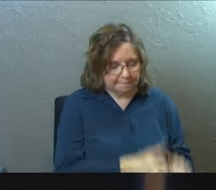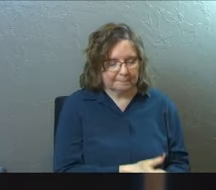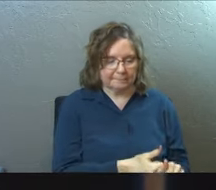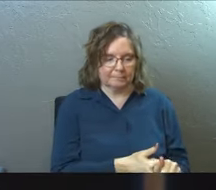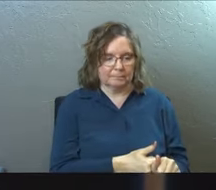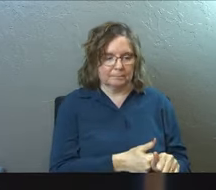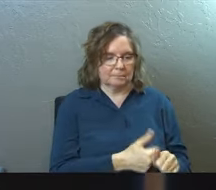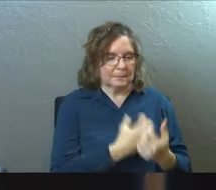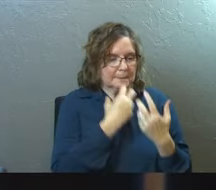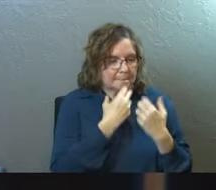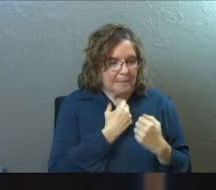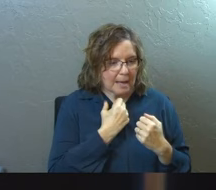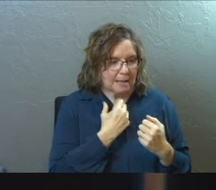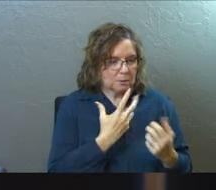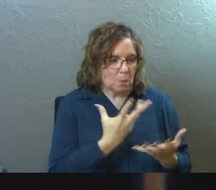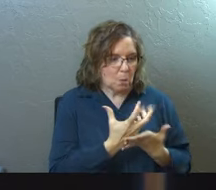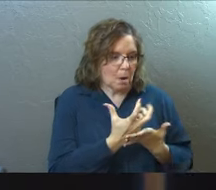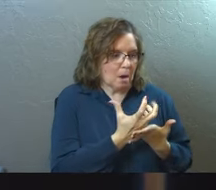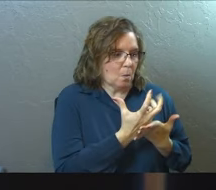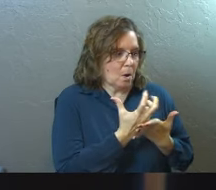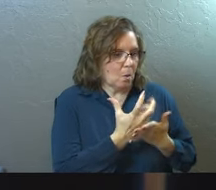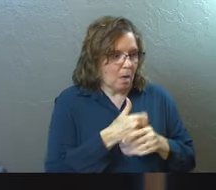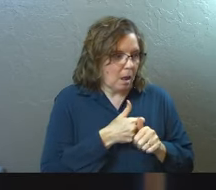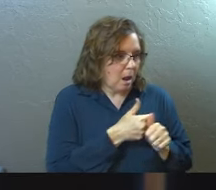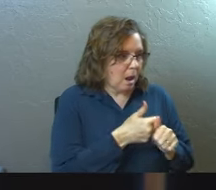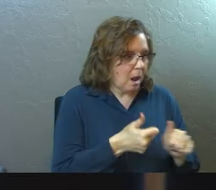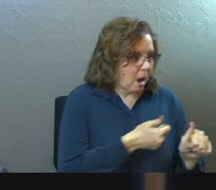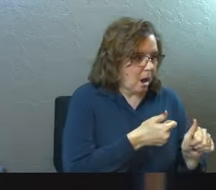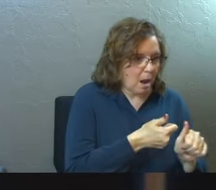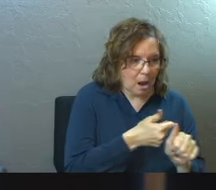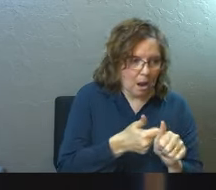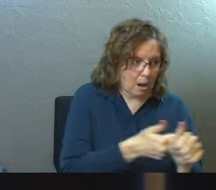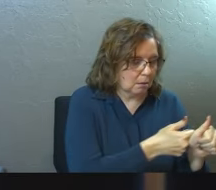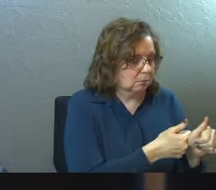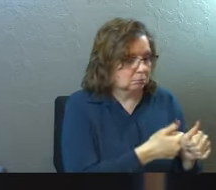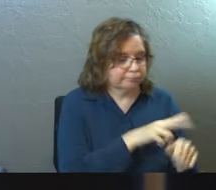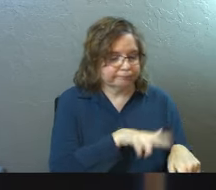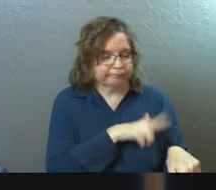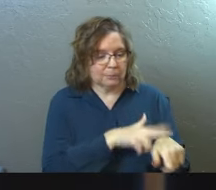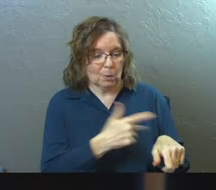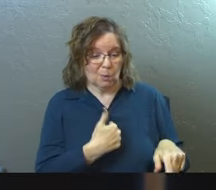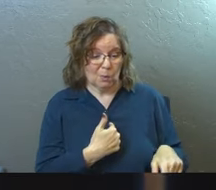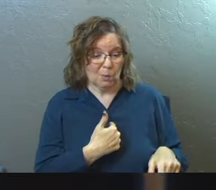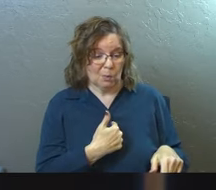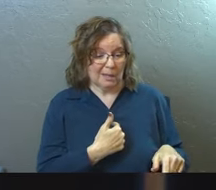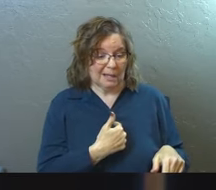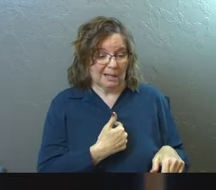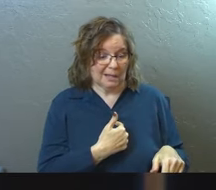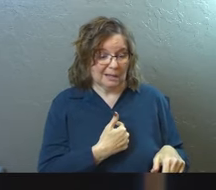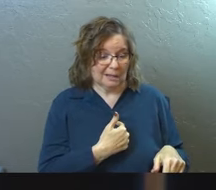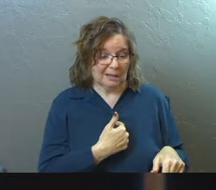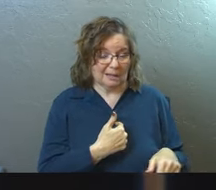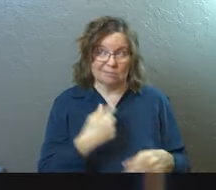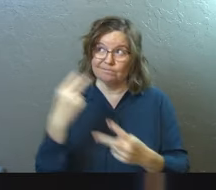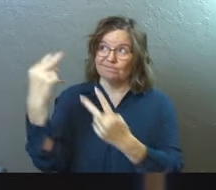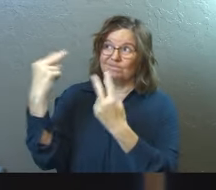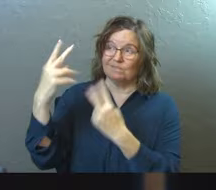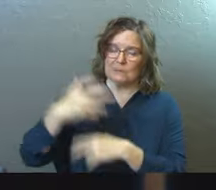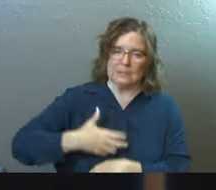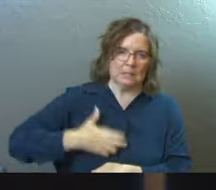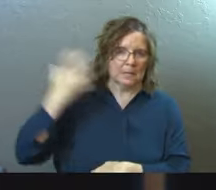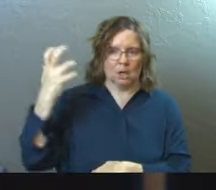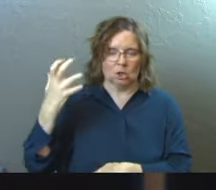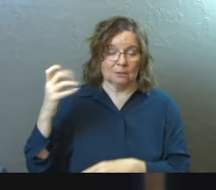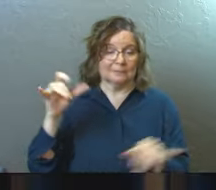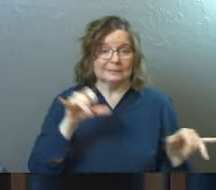passionate desires and inclinations of our sinful nature. By our very nature, we were subject to God's anger, just